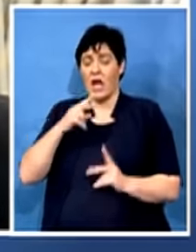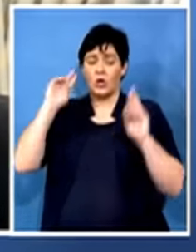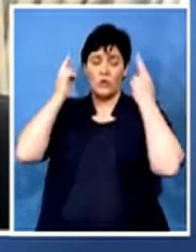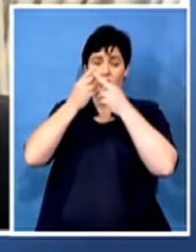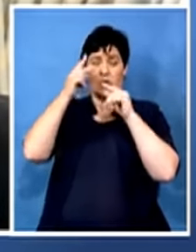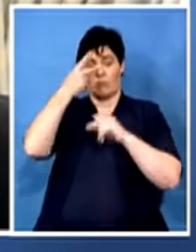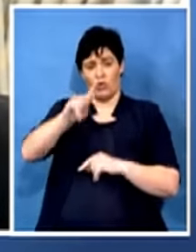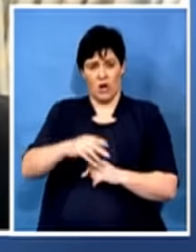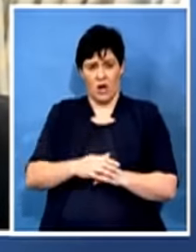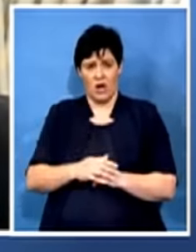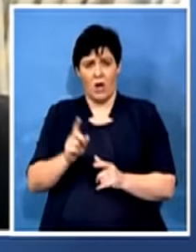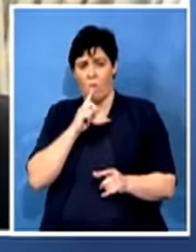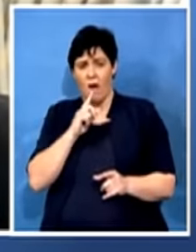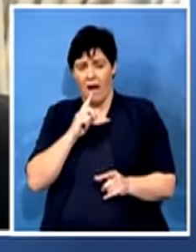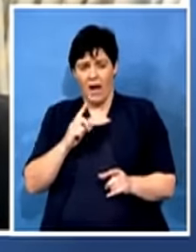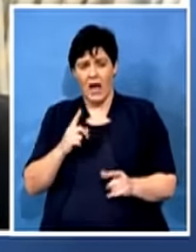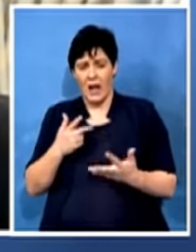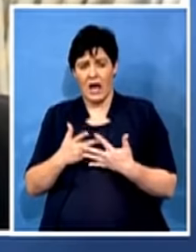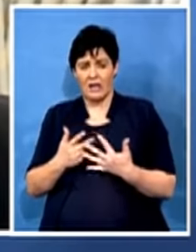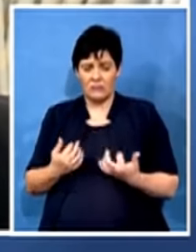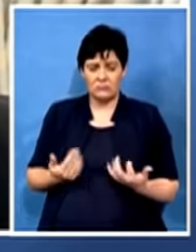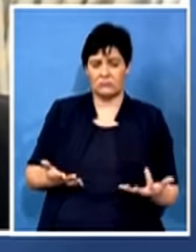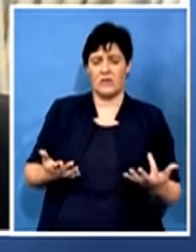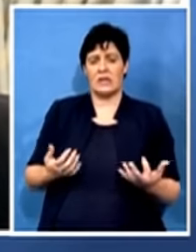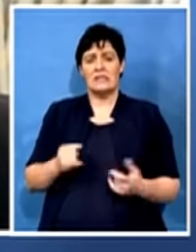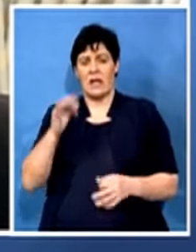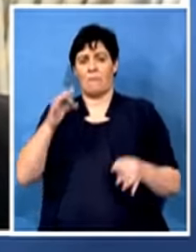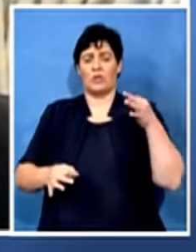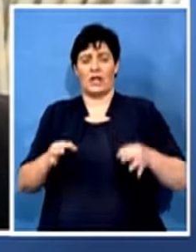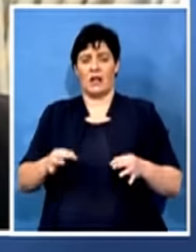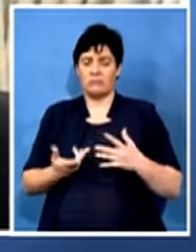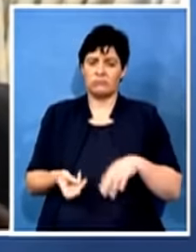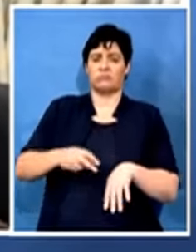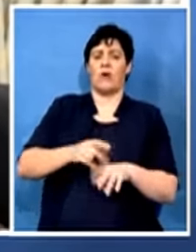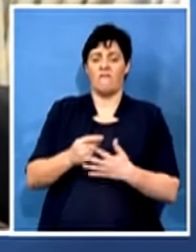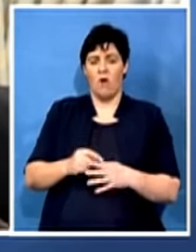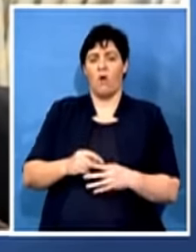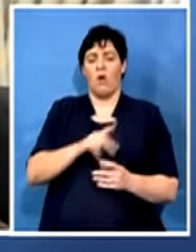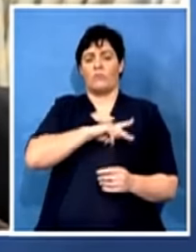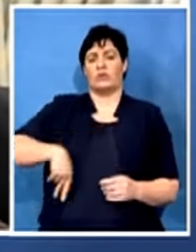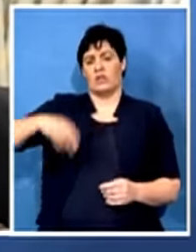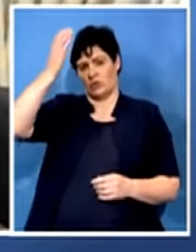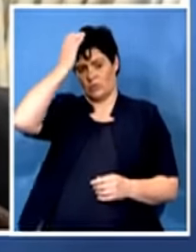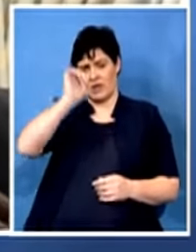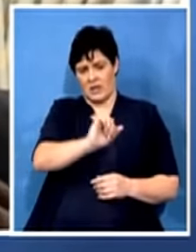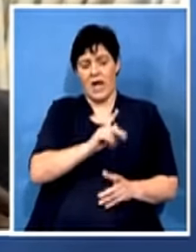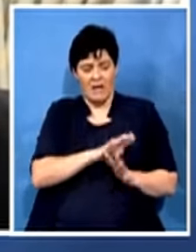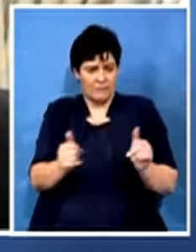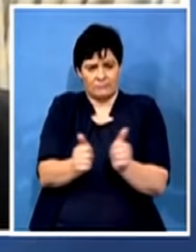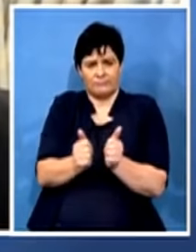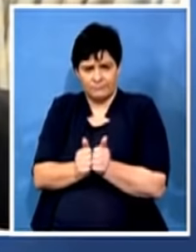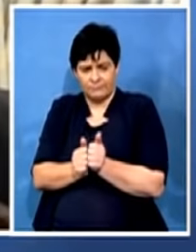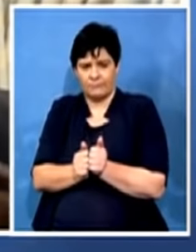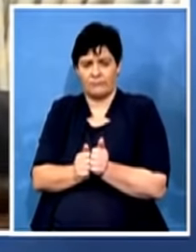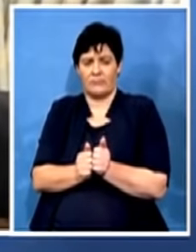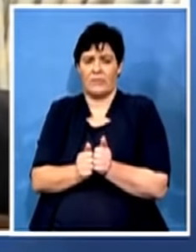may use that political term for the former president, Jacob Zuma. He had allegiance with the left of the ANC, which is